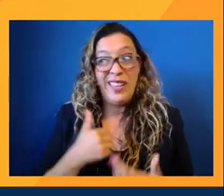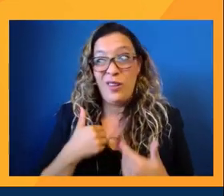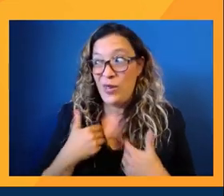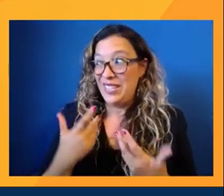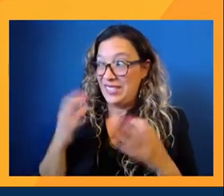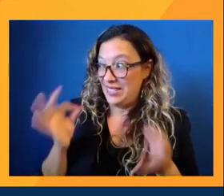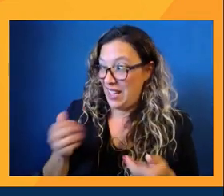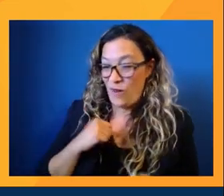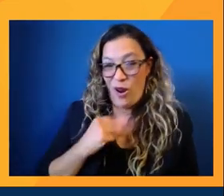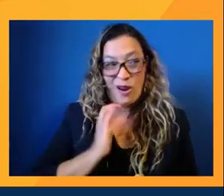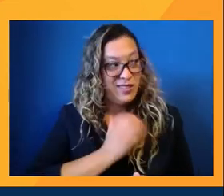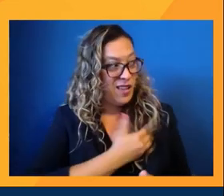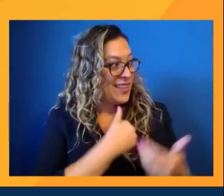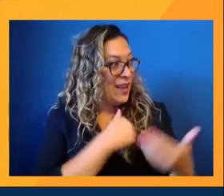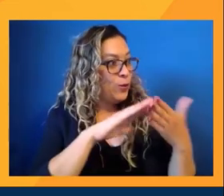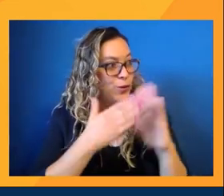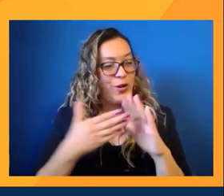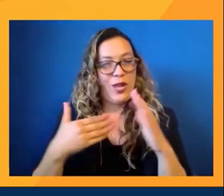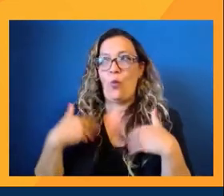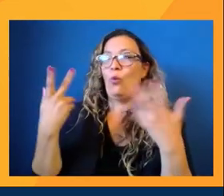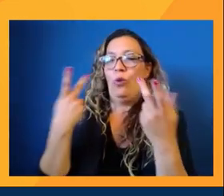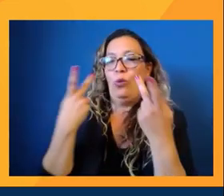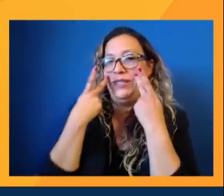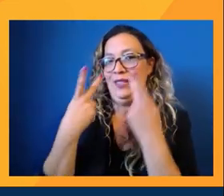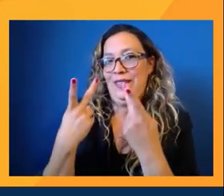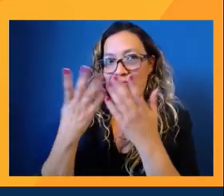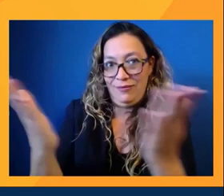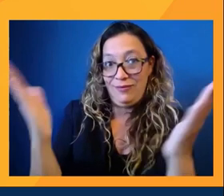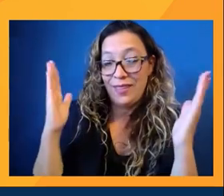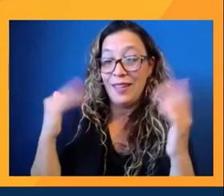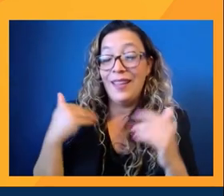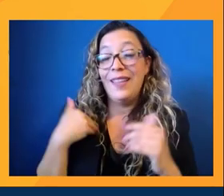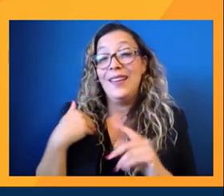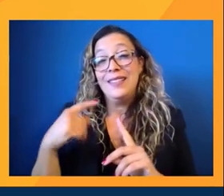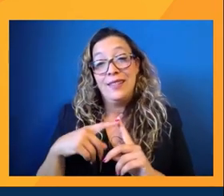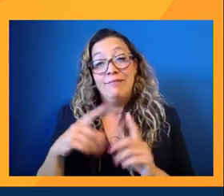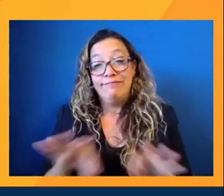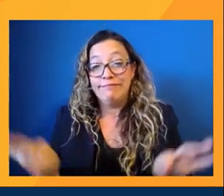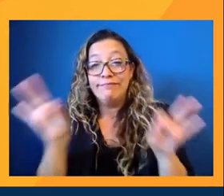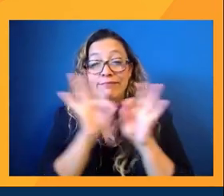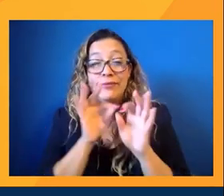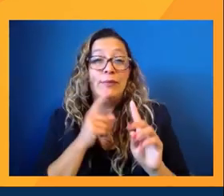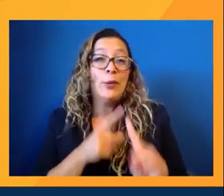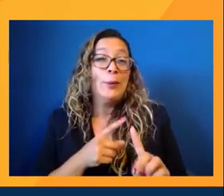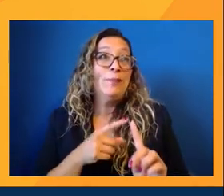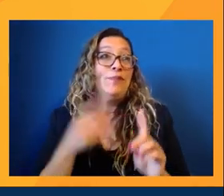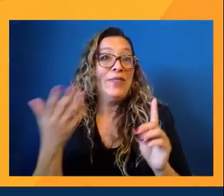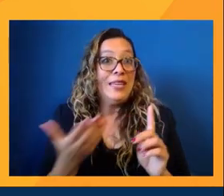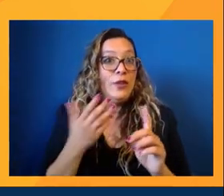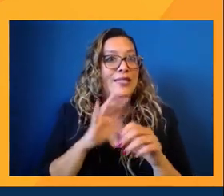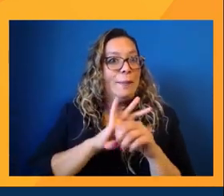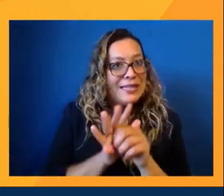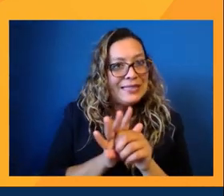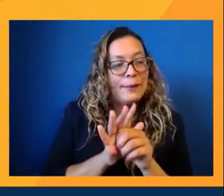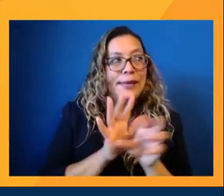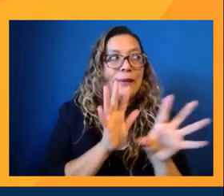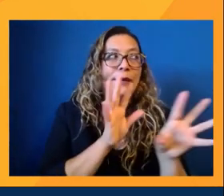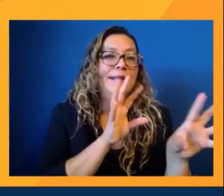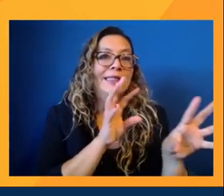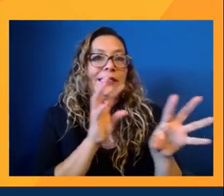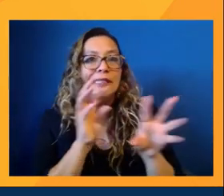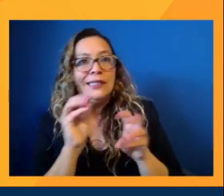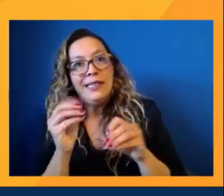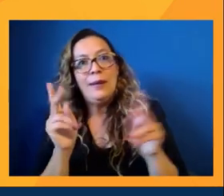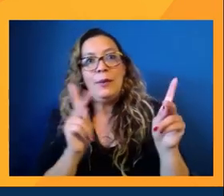right? And so, so that there, there's this really kind of critical point right now as the pandemic, as we're getting out of the pandemic to keep